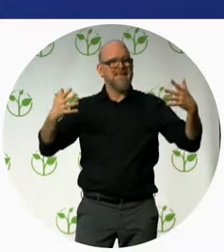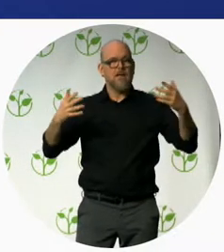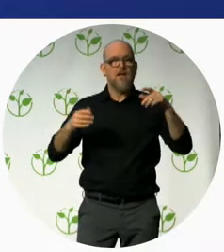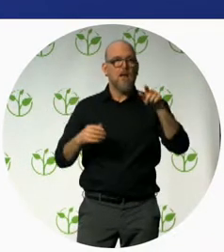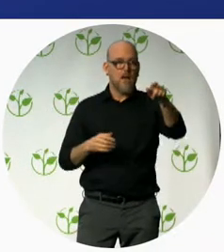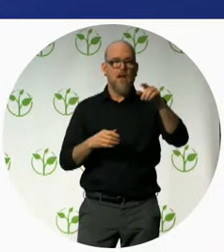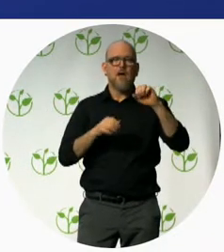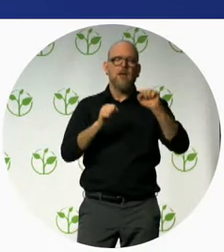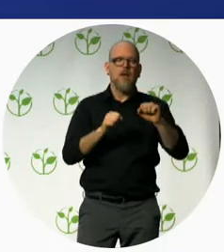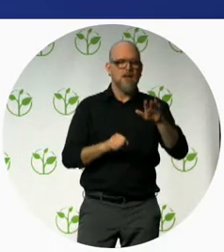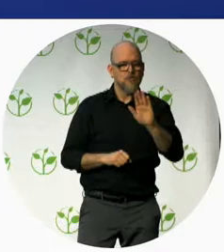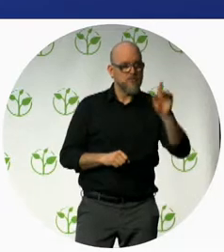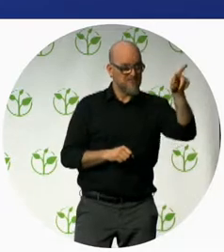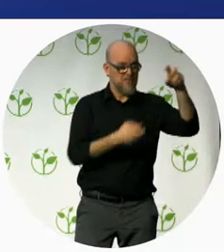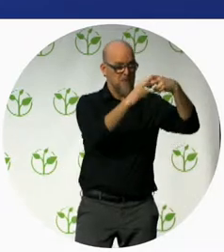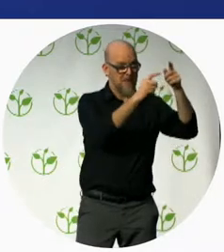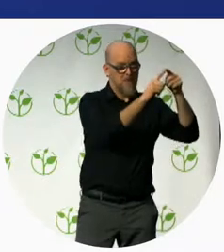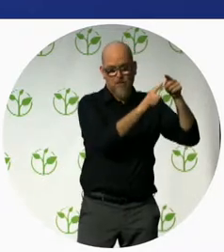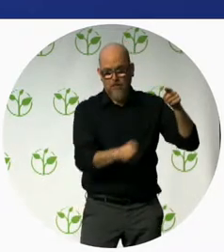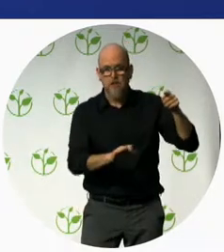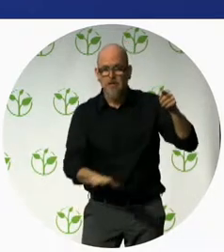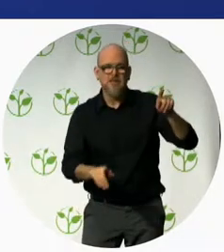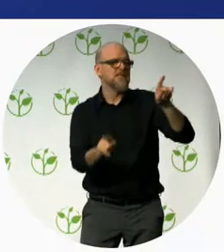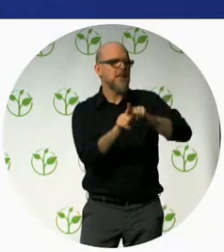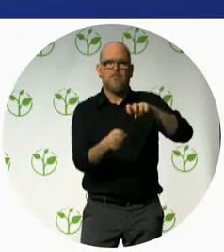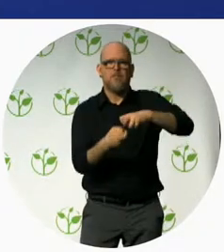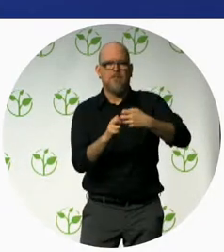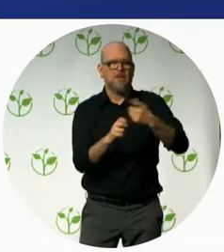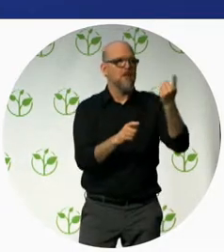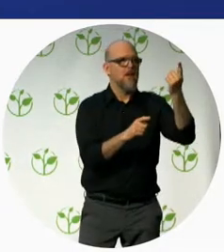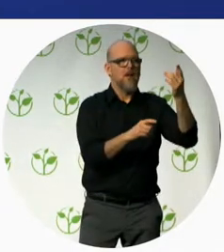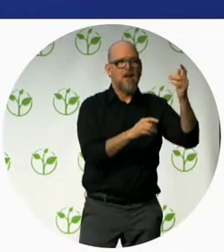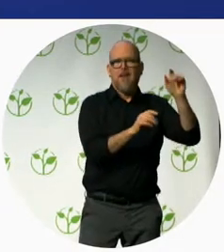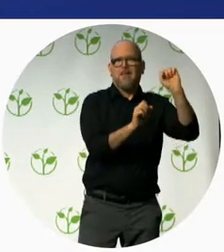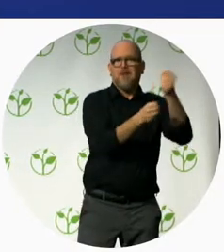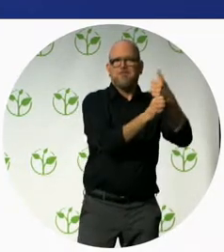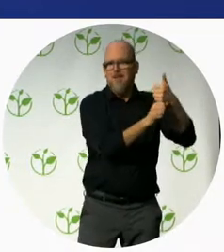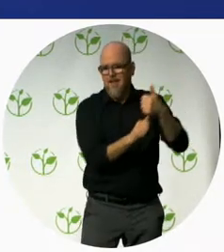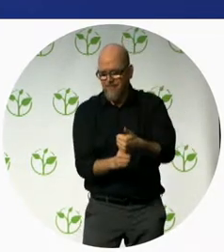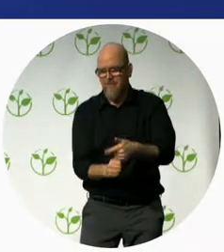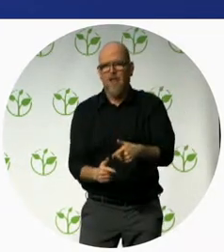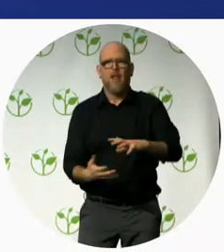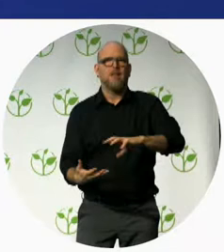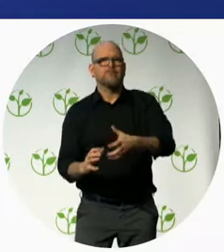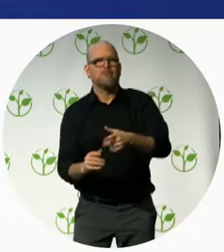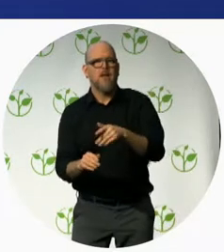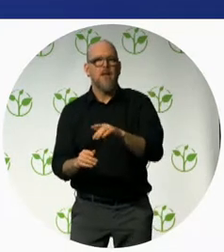and the activities that we provide is actually we adapt to